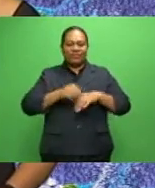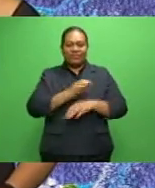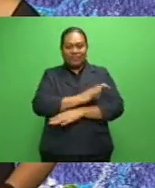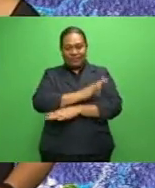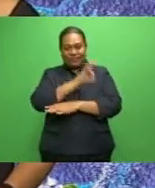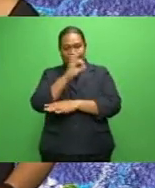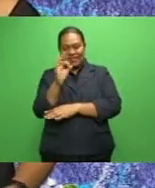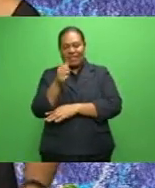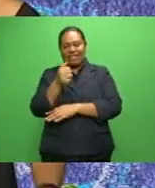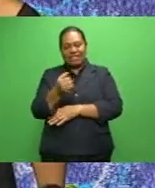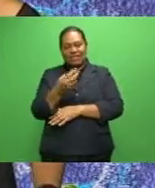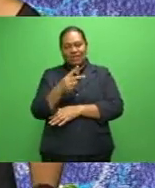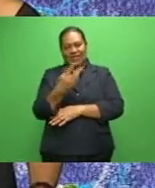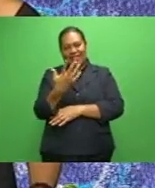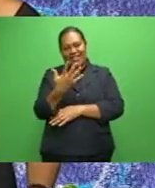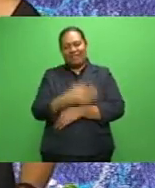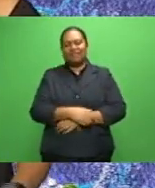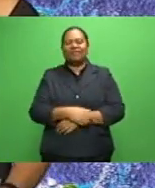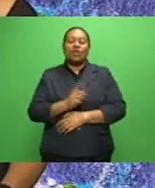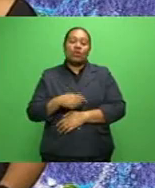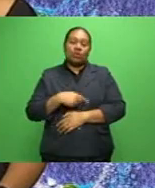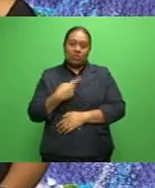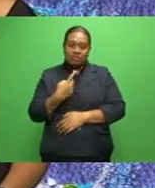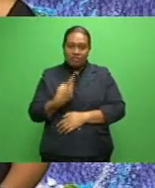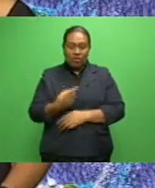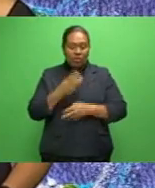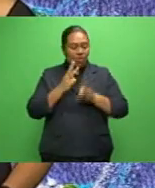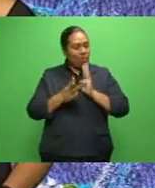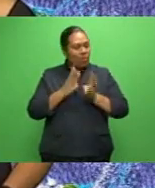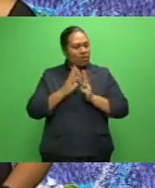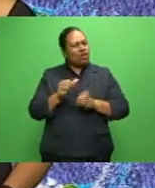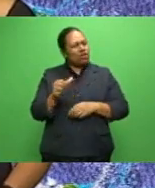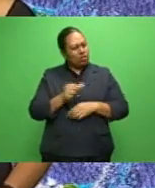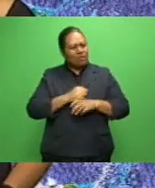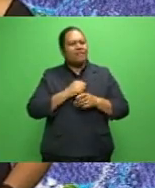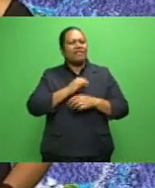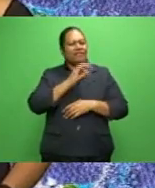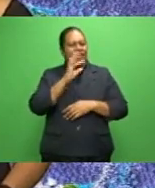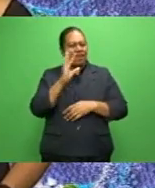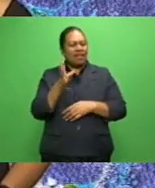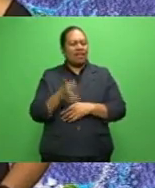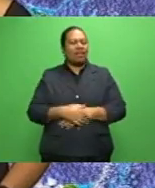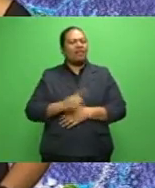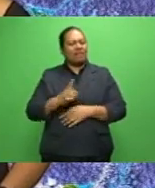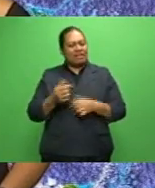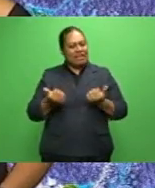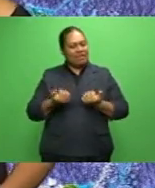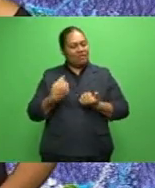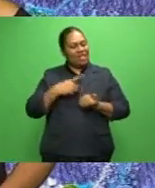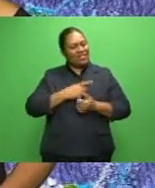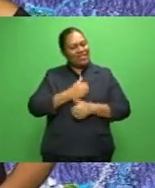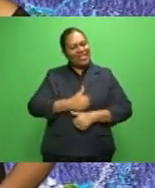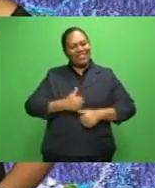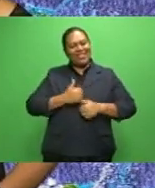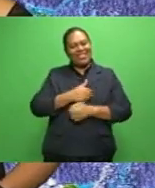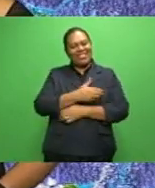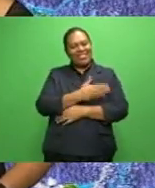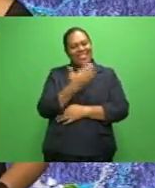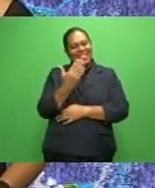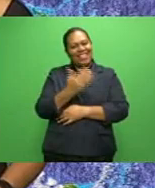.25. For tomorrow, the weather should be fine and just enough for us to enjoy our day.